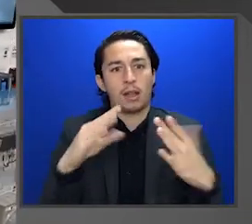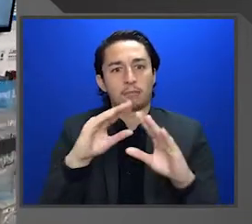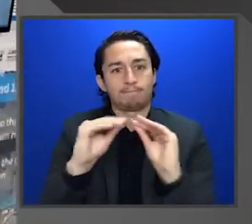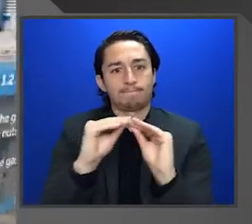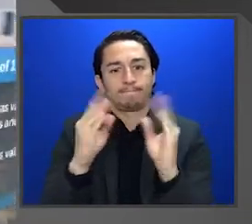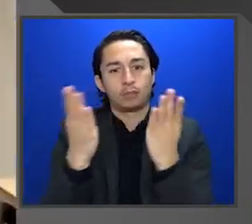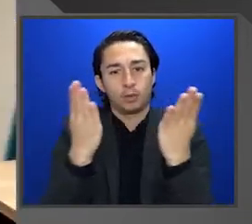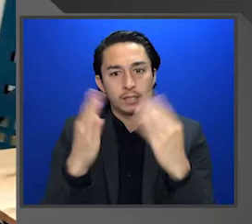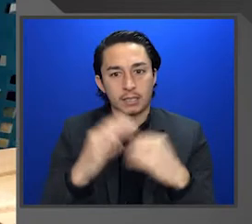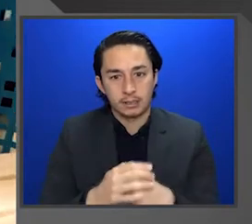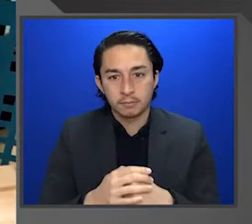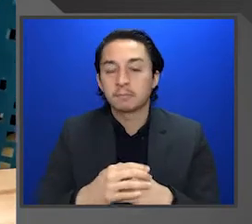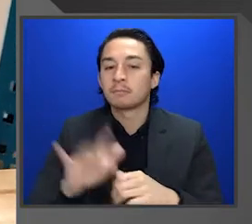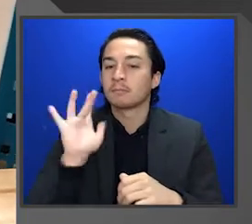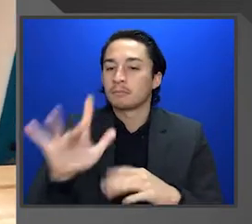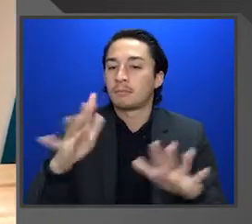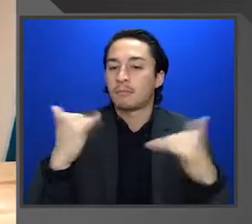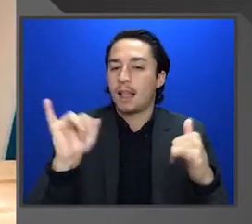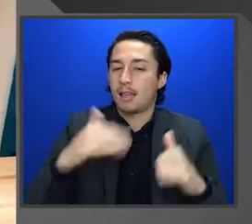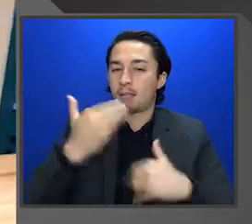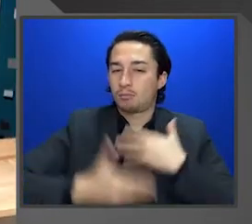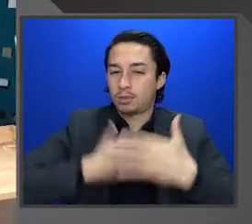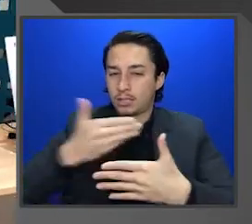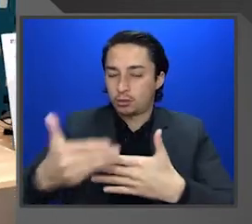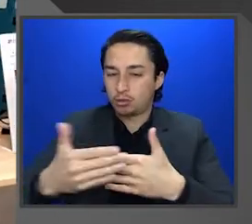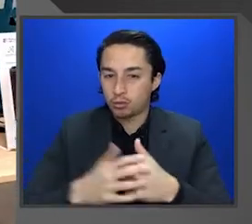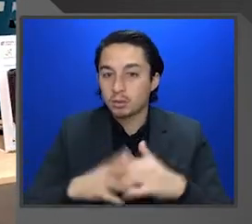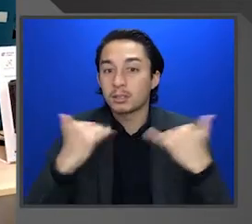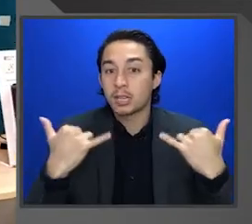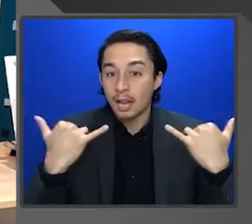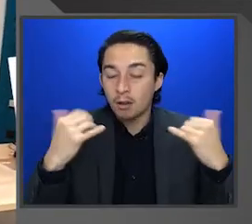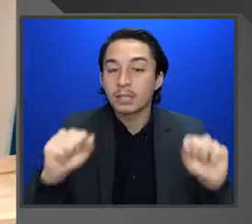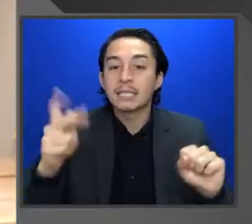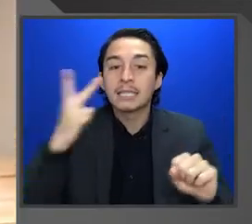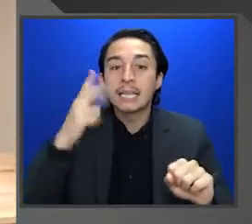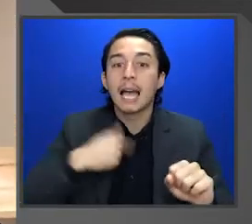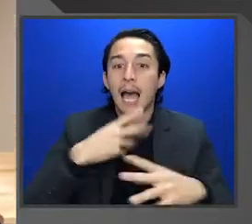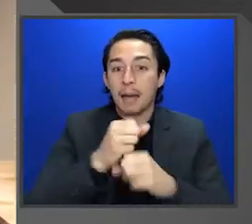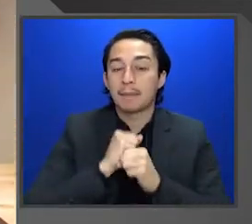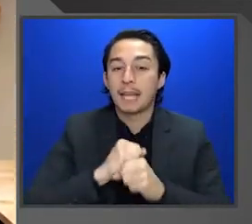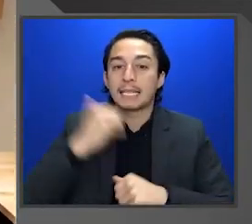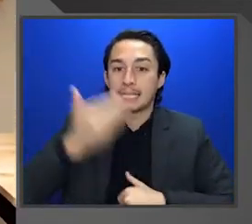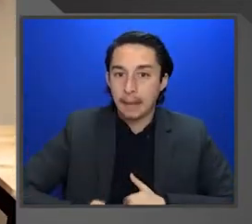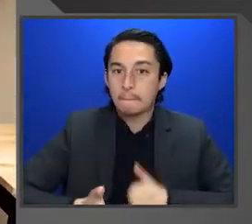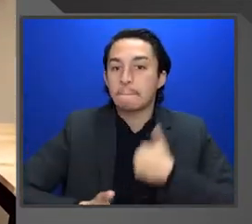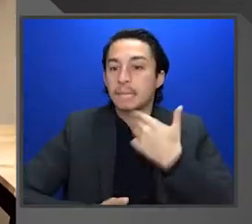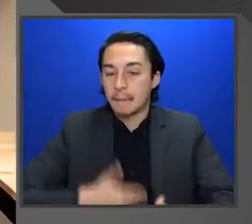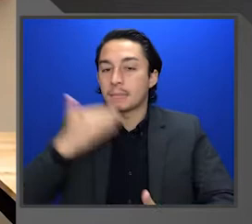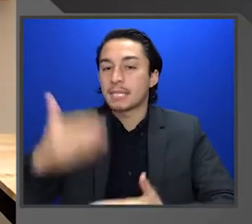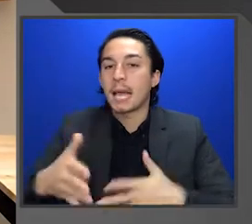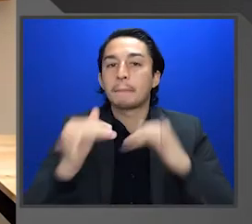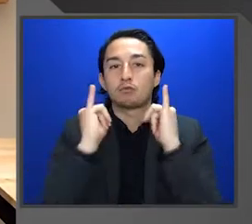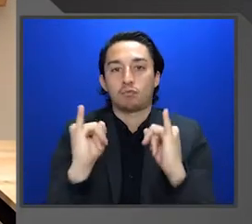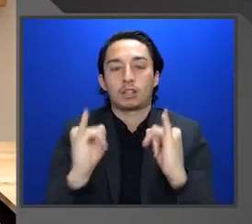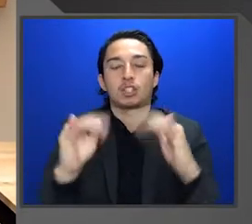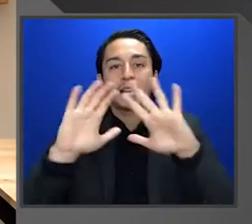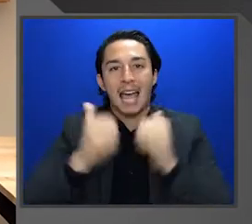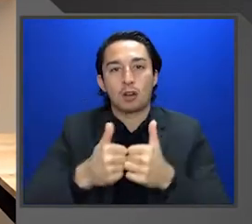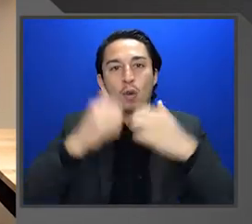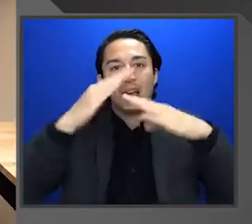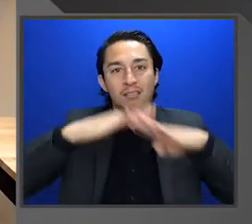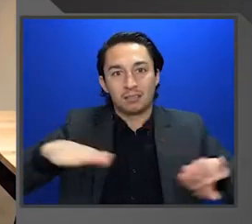And let me start playing that procedure. So now, as you can see in front of me, I'm getting step-by-step instructions on how to dismantle